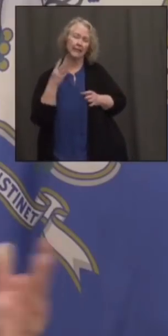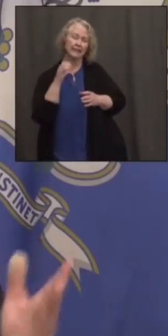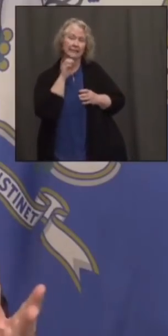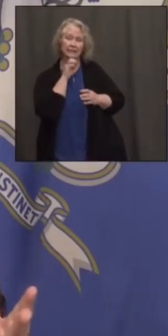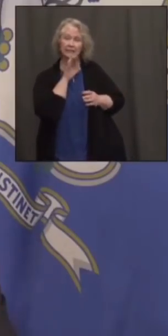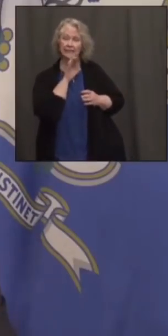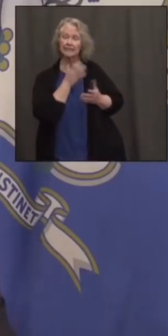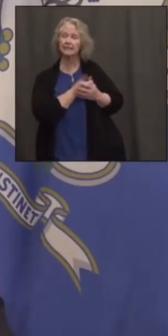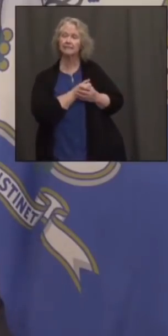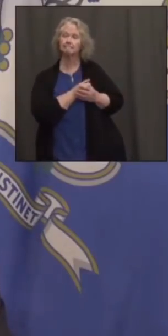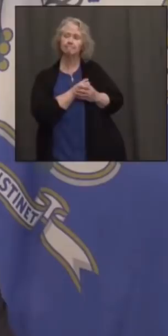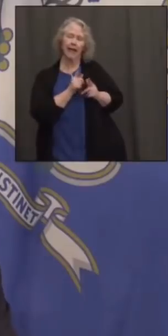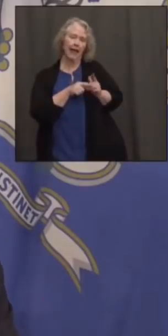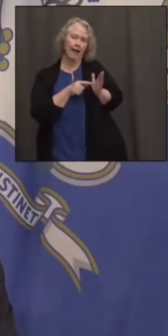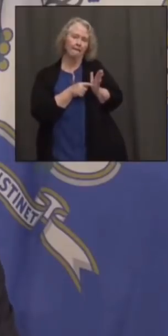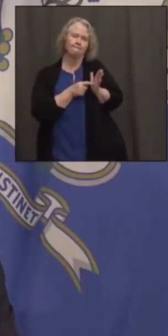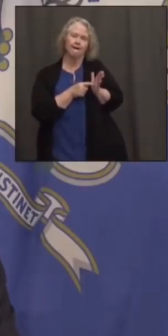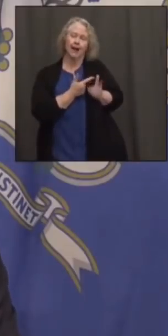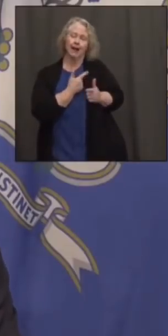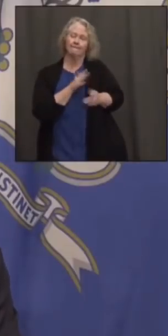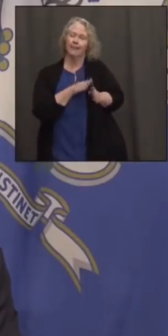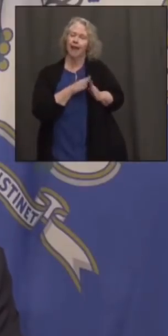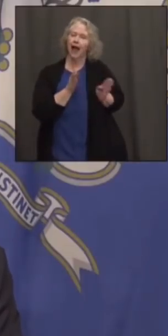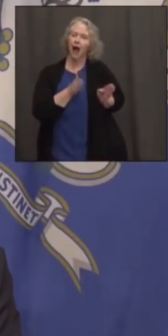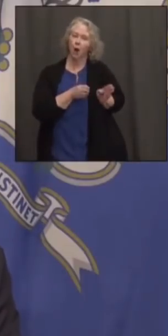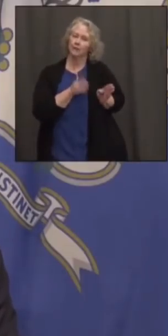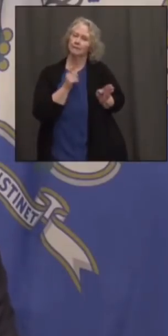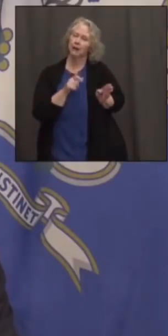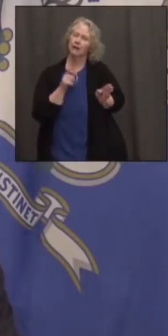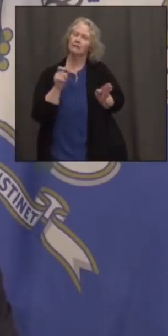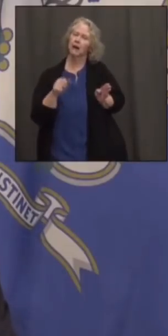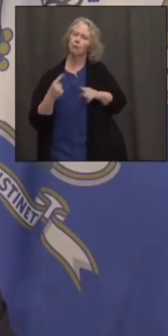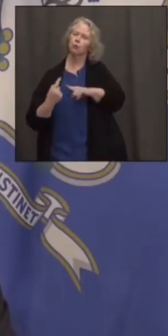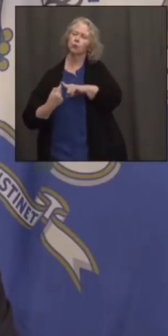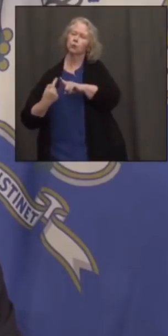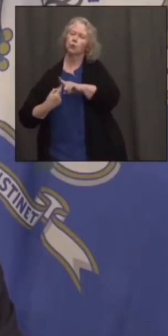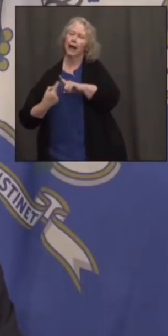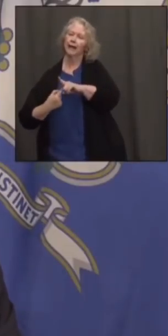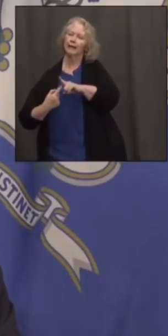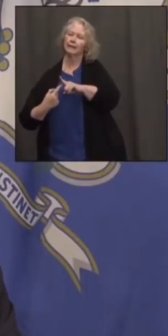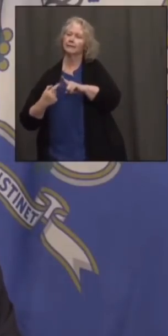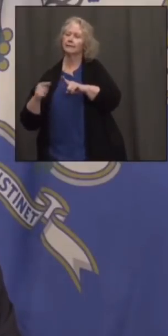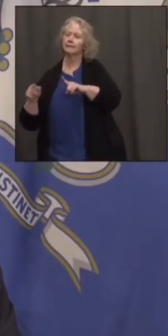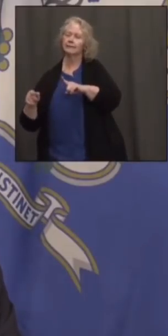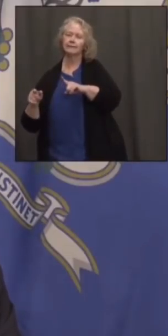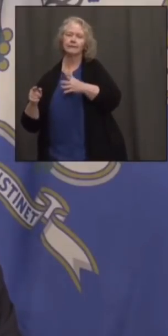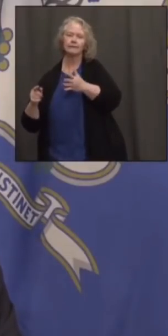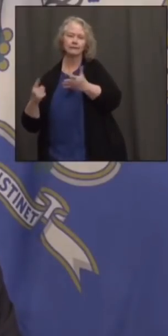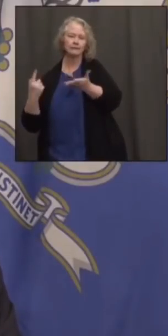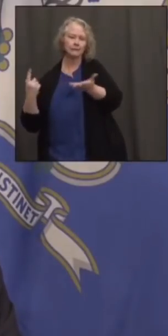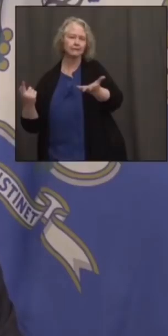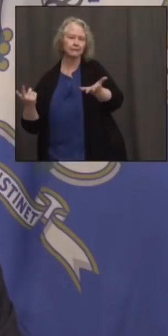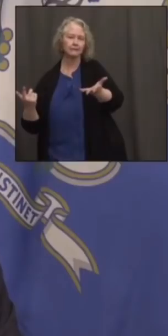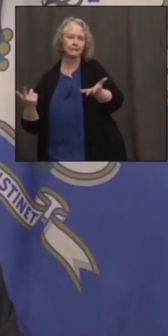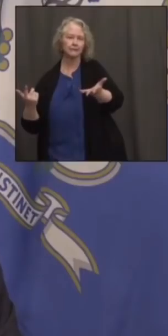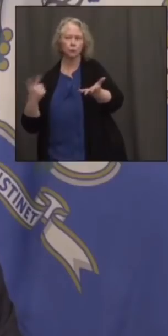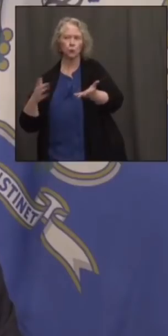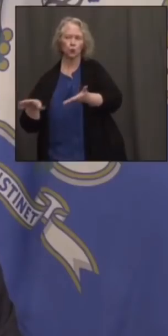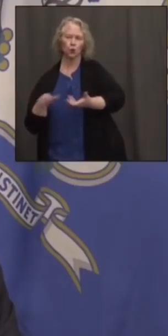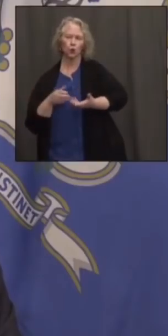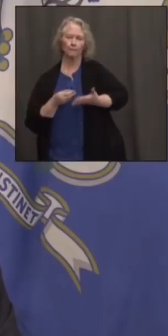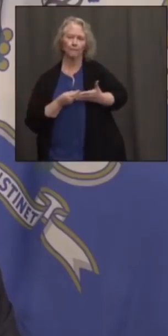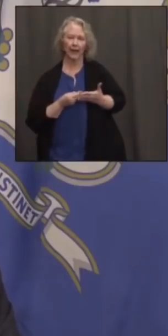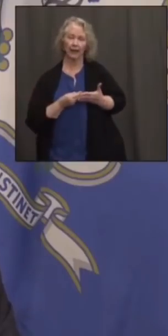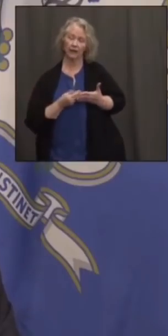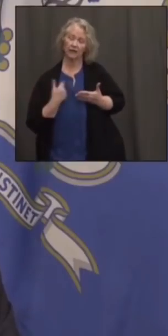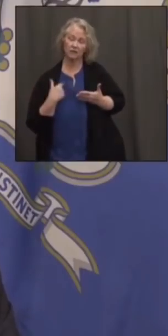have, you know, can't afford to live in that home unless they have the opportunity to rent it out to somebody as needed. So, I think that's a bill that makes an